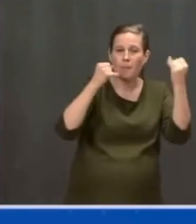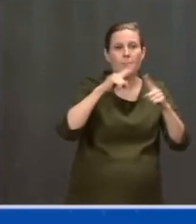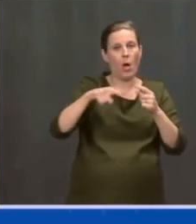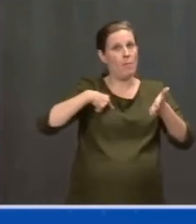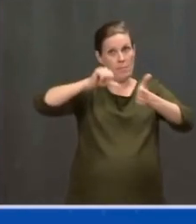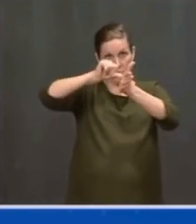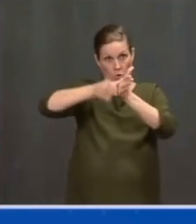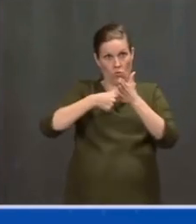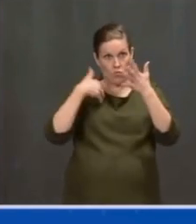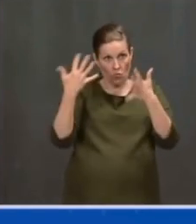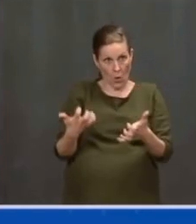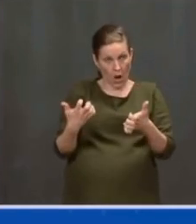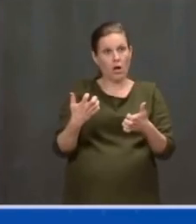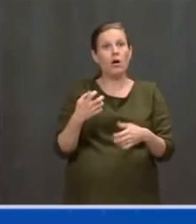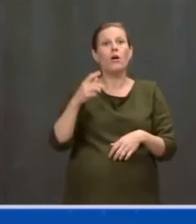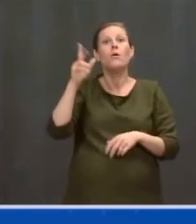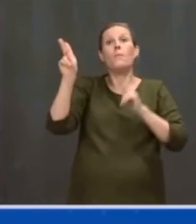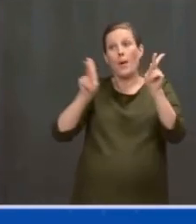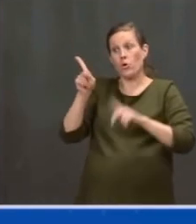$400,000.